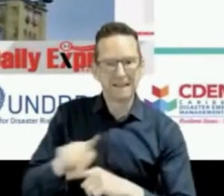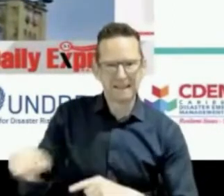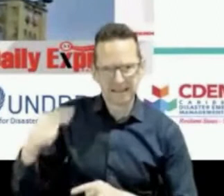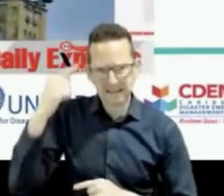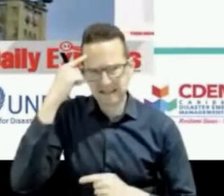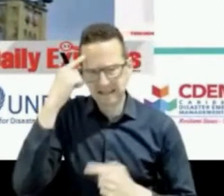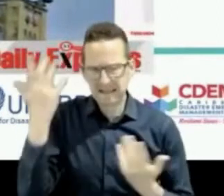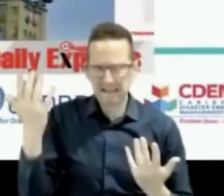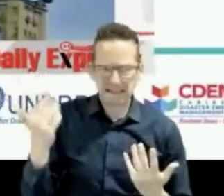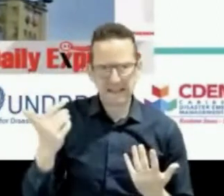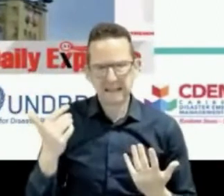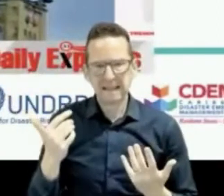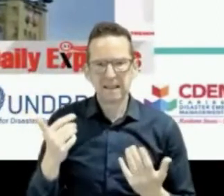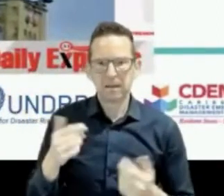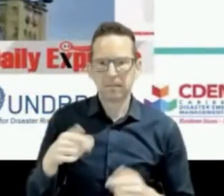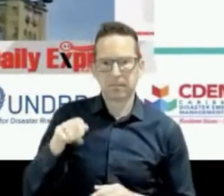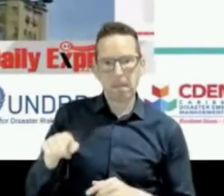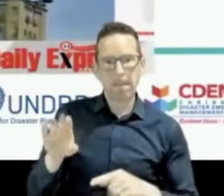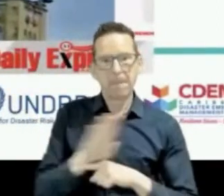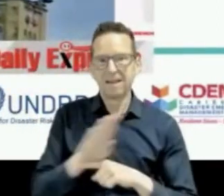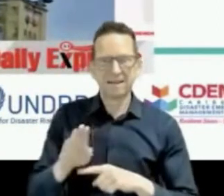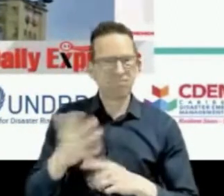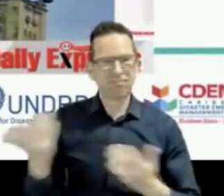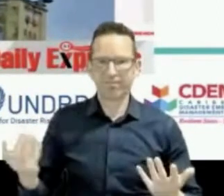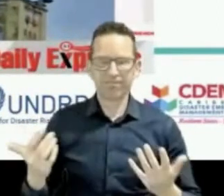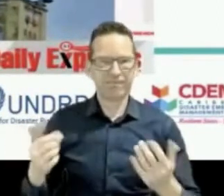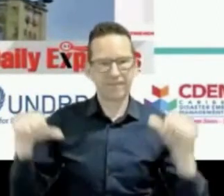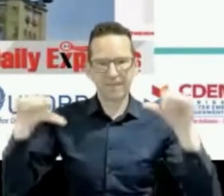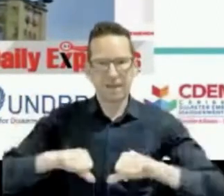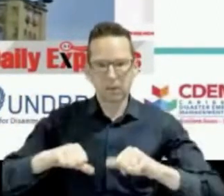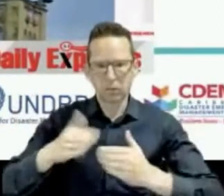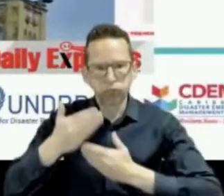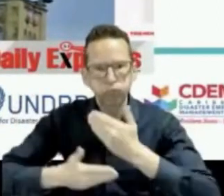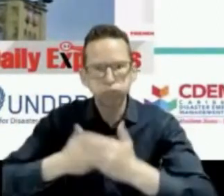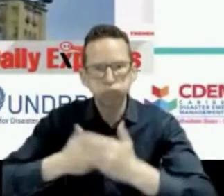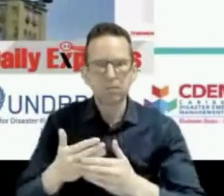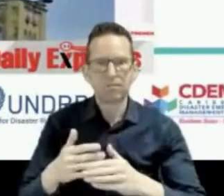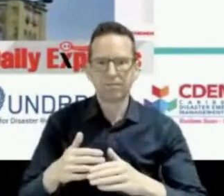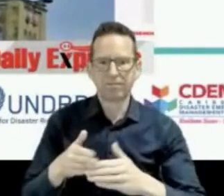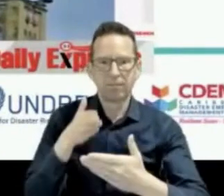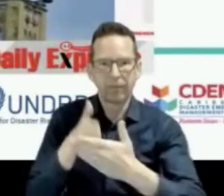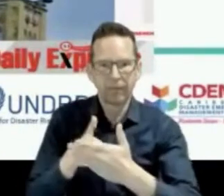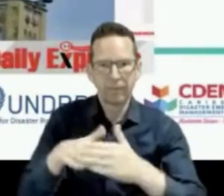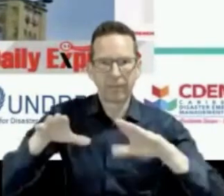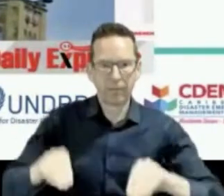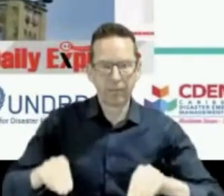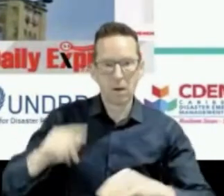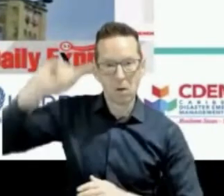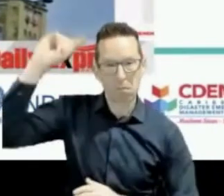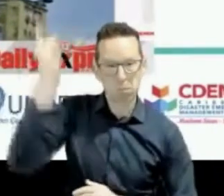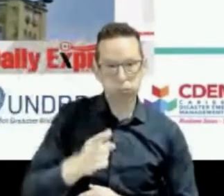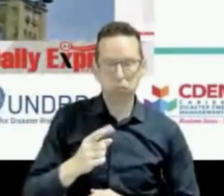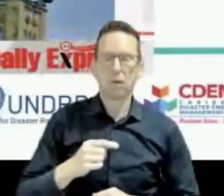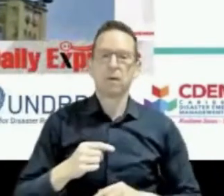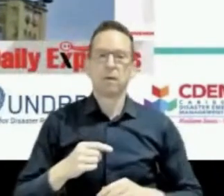actually describes the office of the prime minister being affected by an outage due to lightning strike. And up in the right hand corner, the